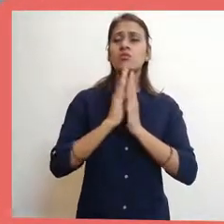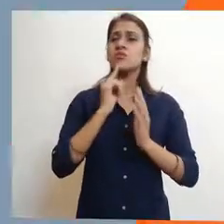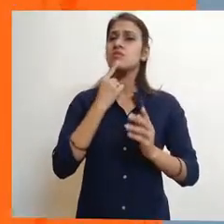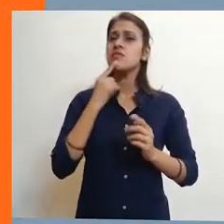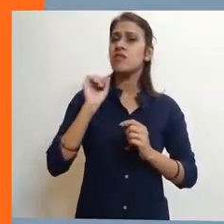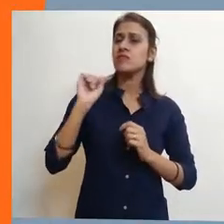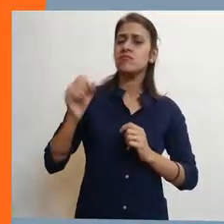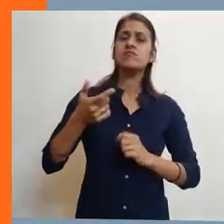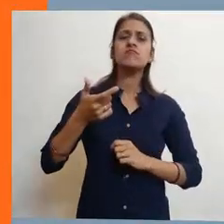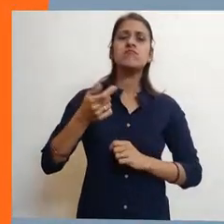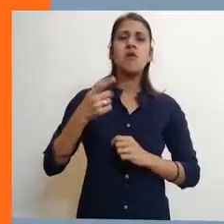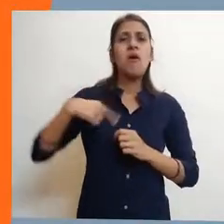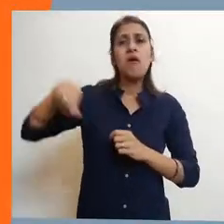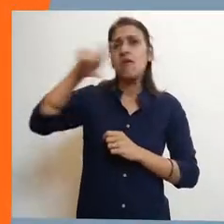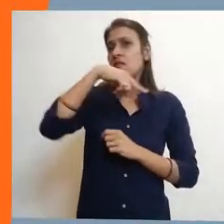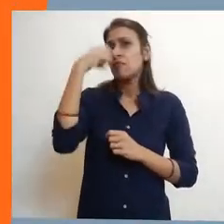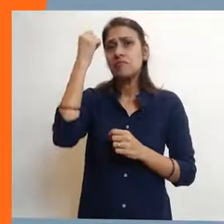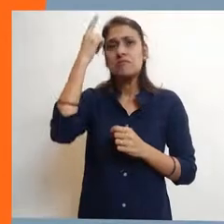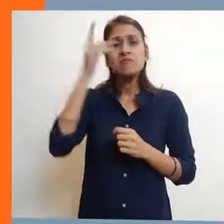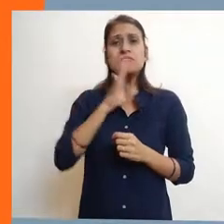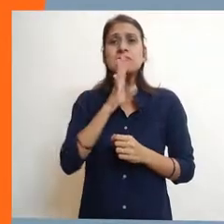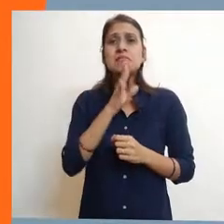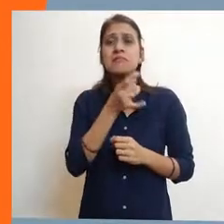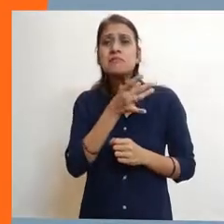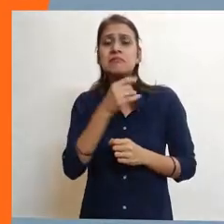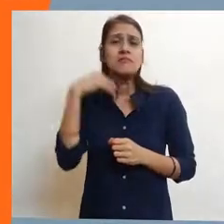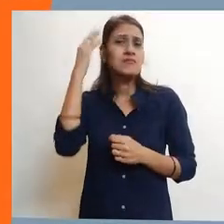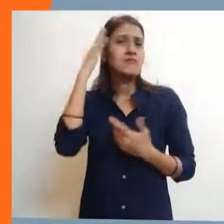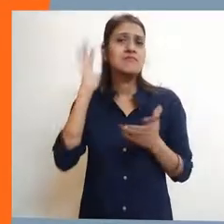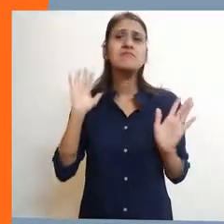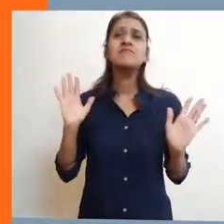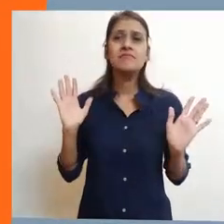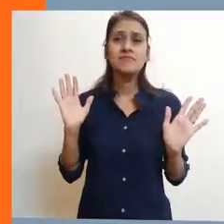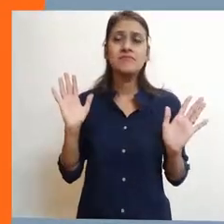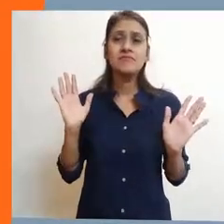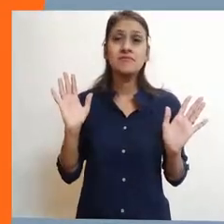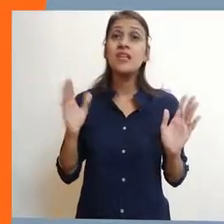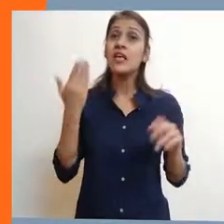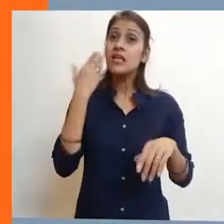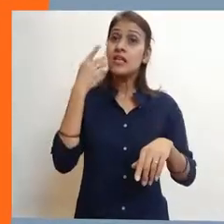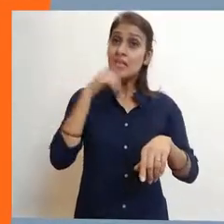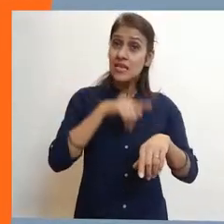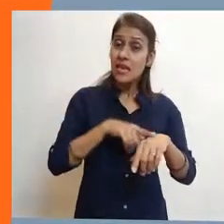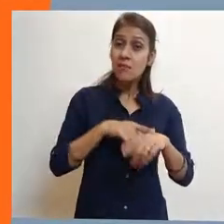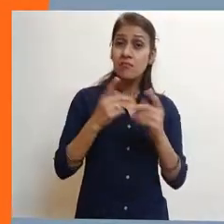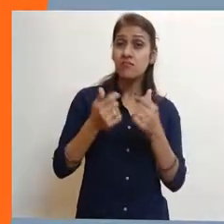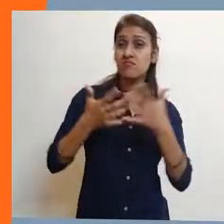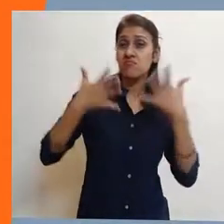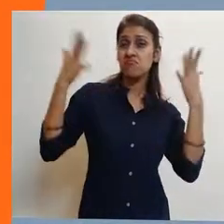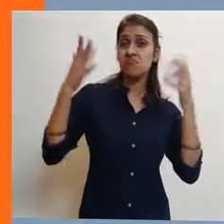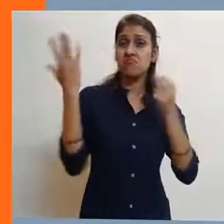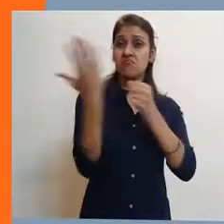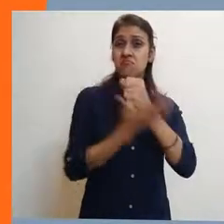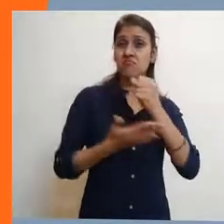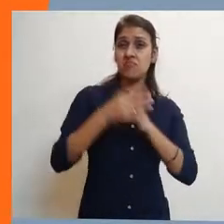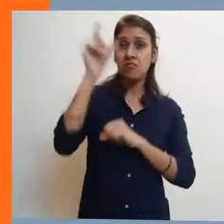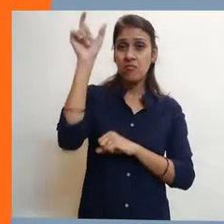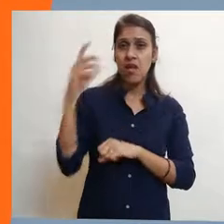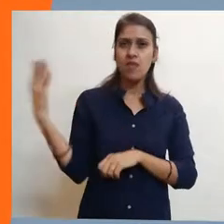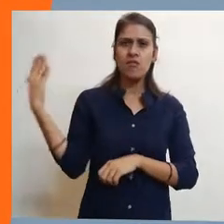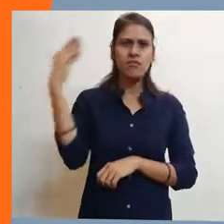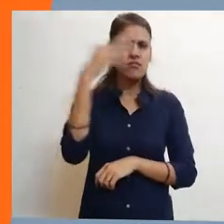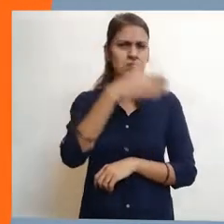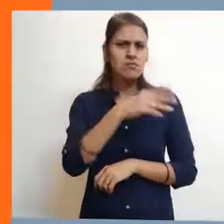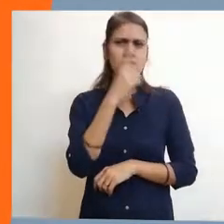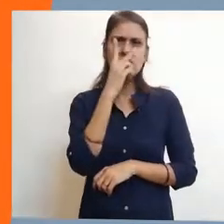It was quite a crowd that gathered by the side of the pond to see the priest furrow his brow and chanted serious some